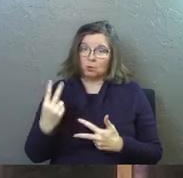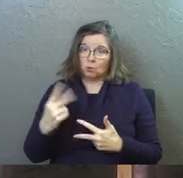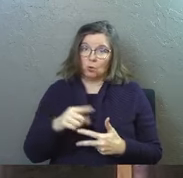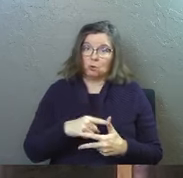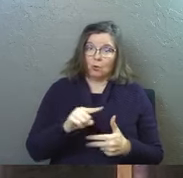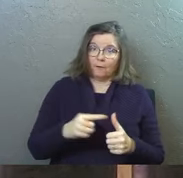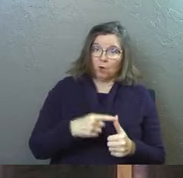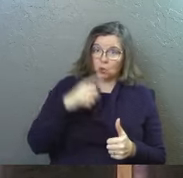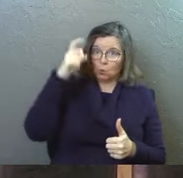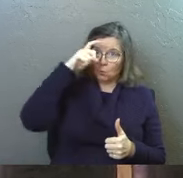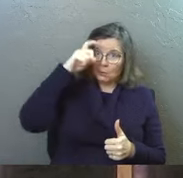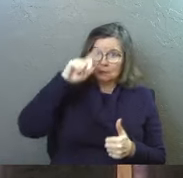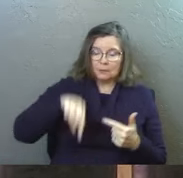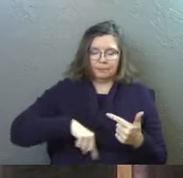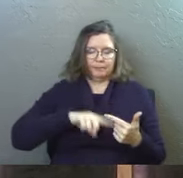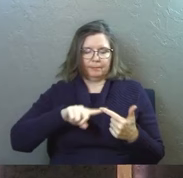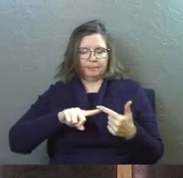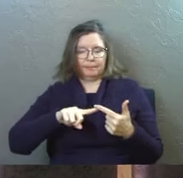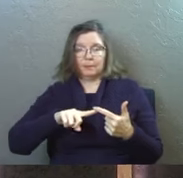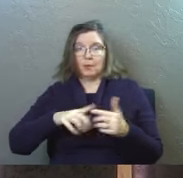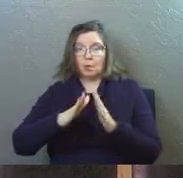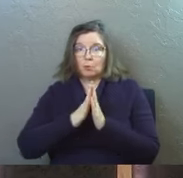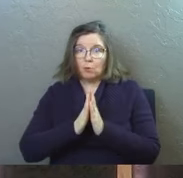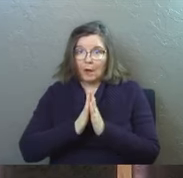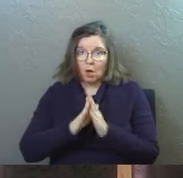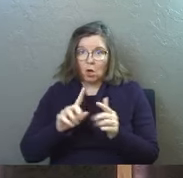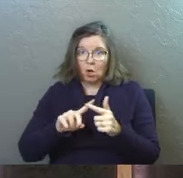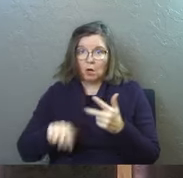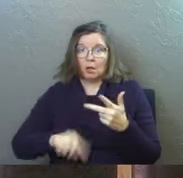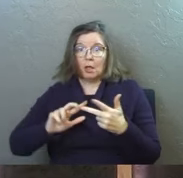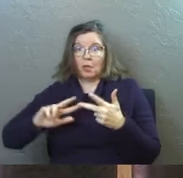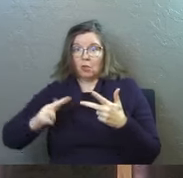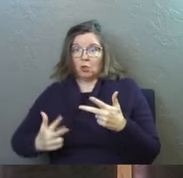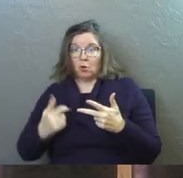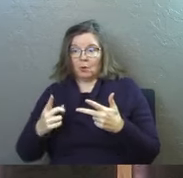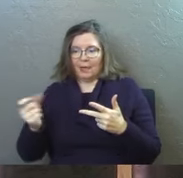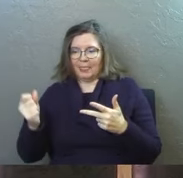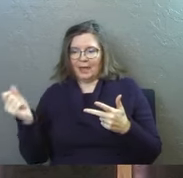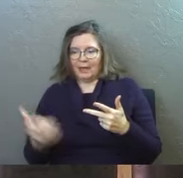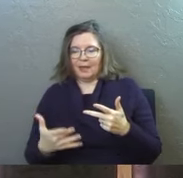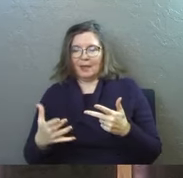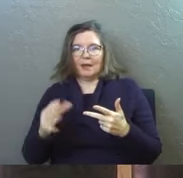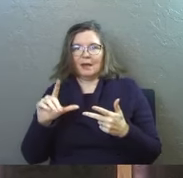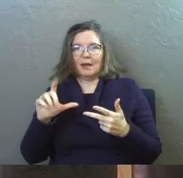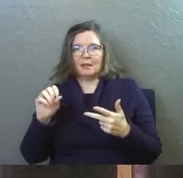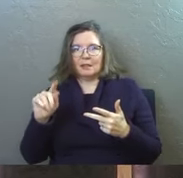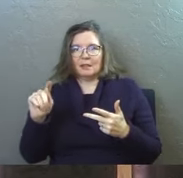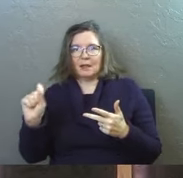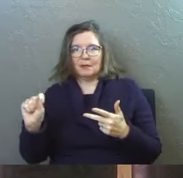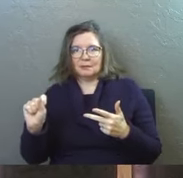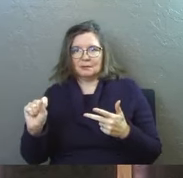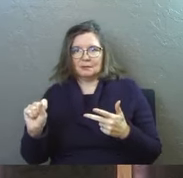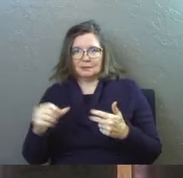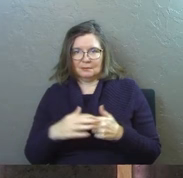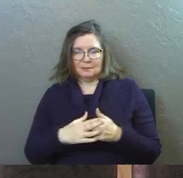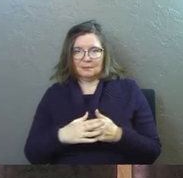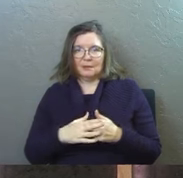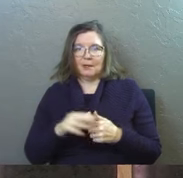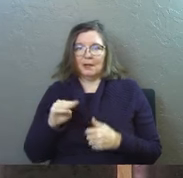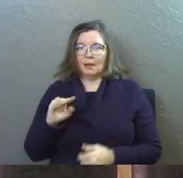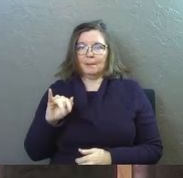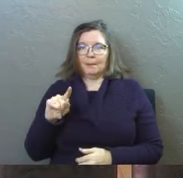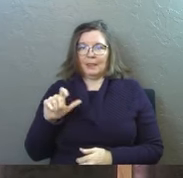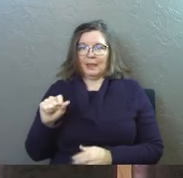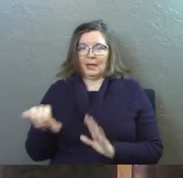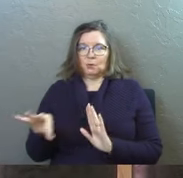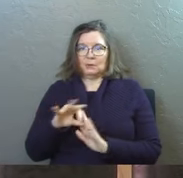first step is they exercise wisdom step two is they exercise prayer then the third one is they cast lots and Matthias